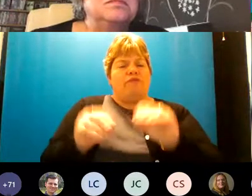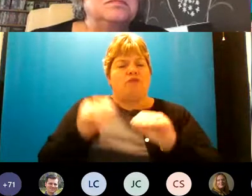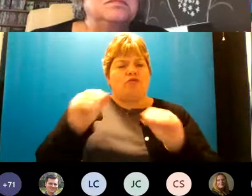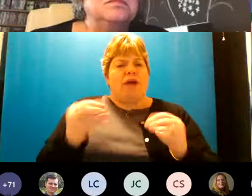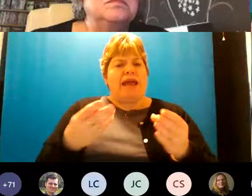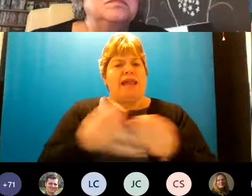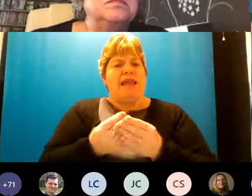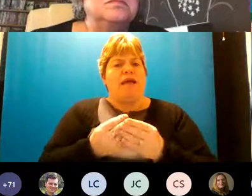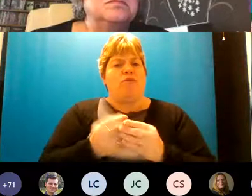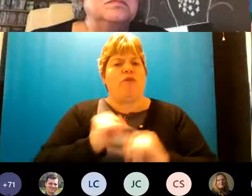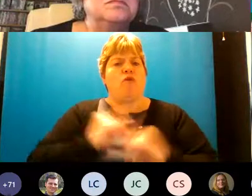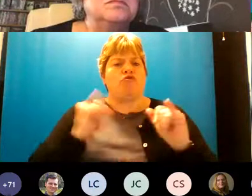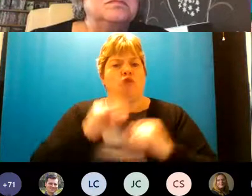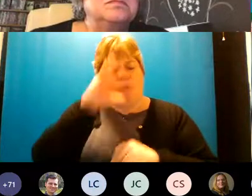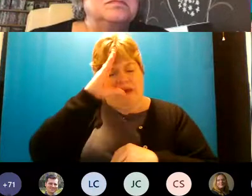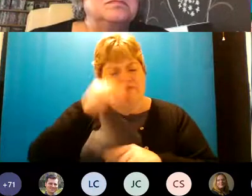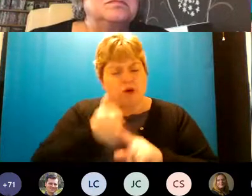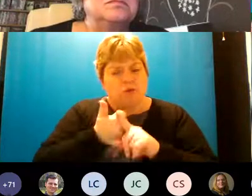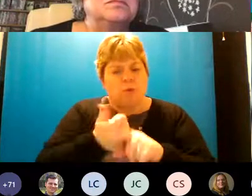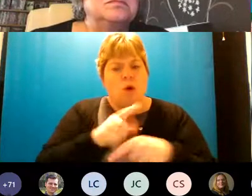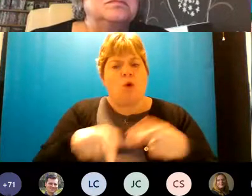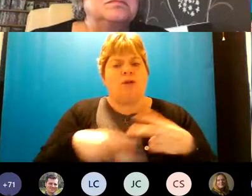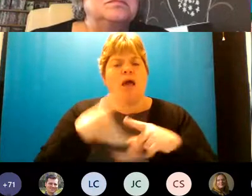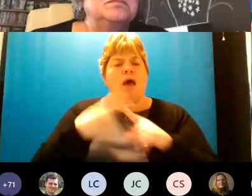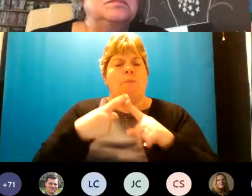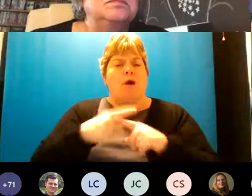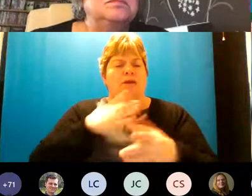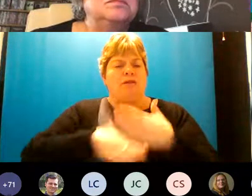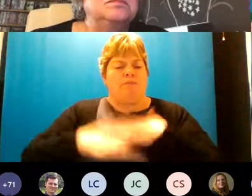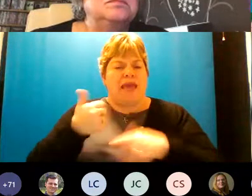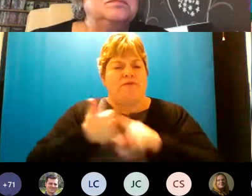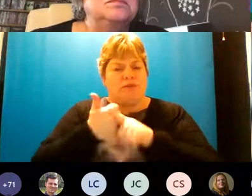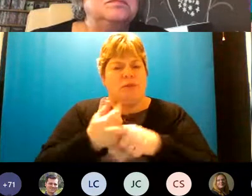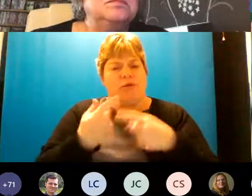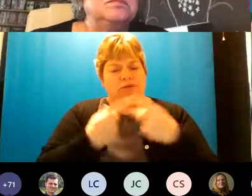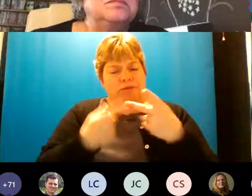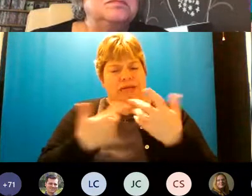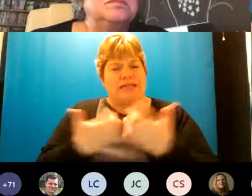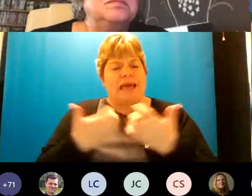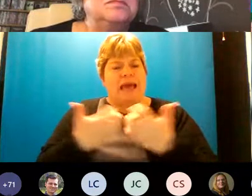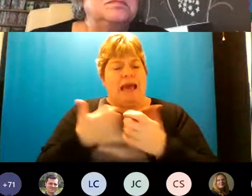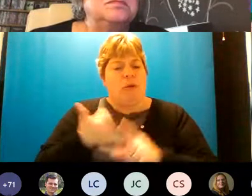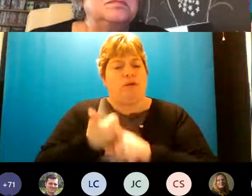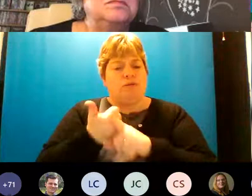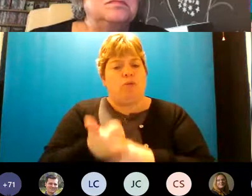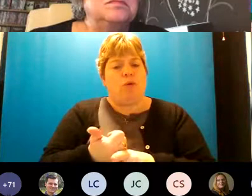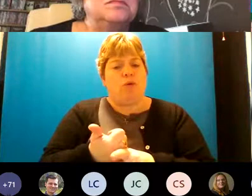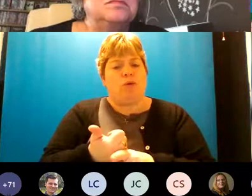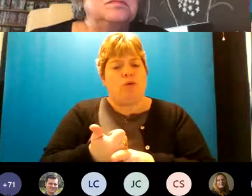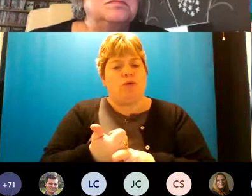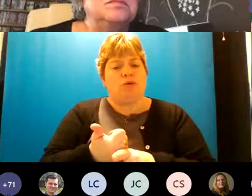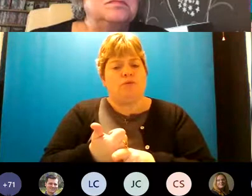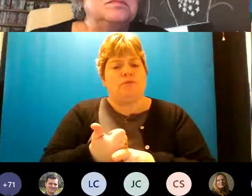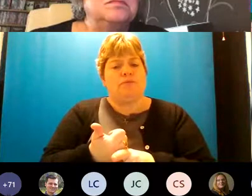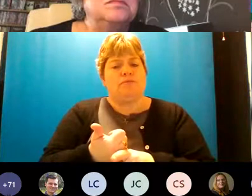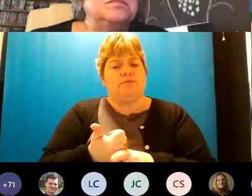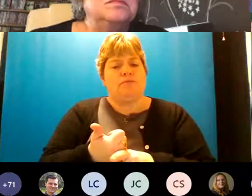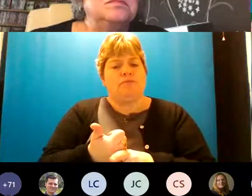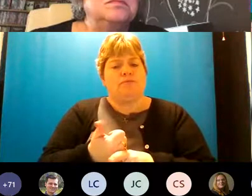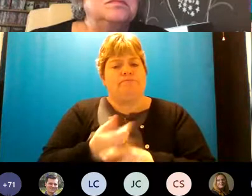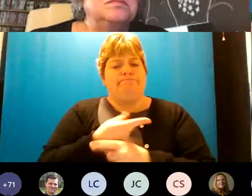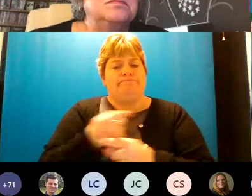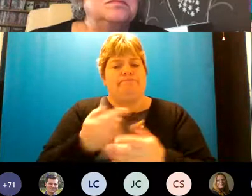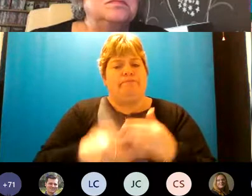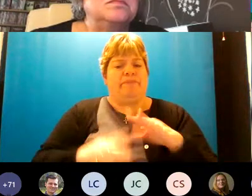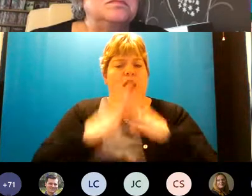informed support and positive behavior support and all those sorts of you know and it's how we how we support our um that that whole